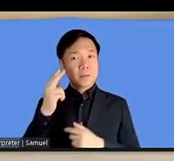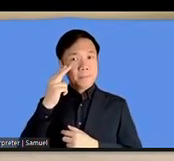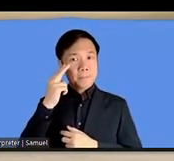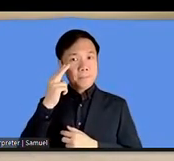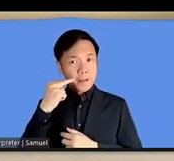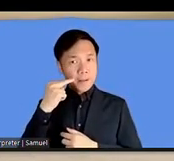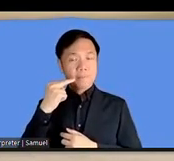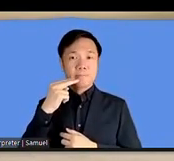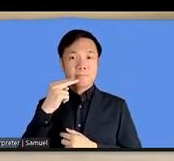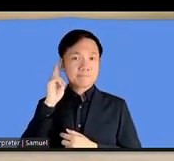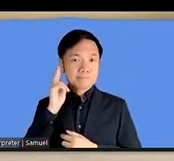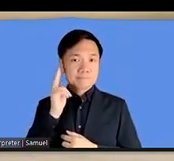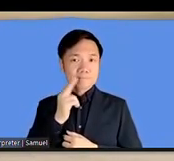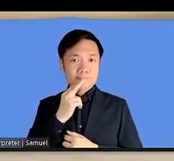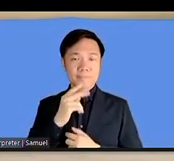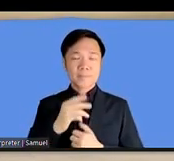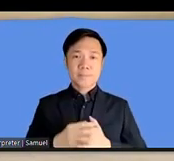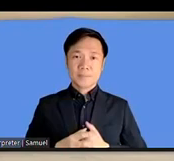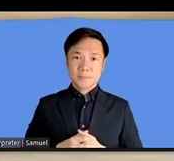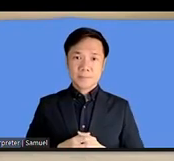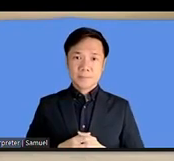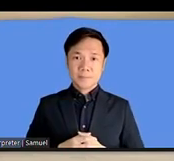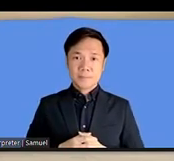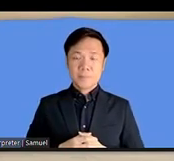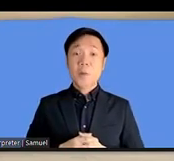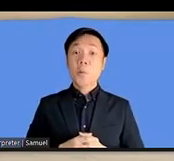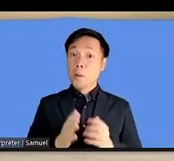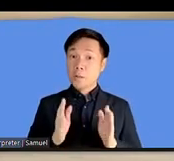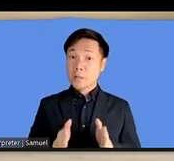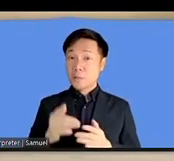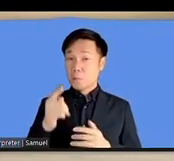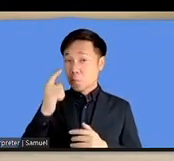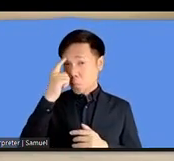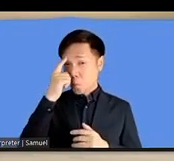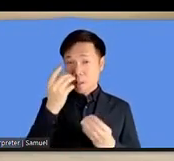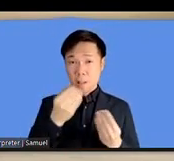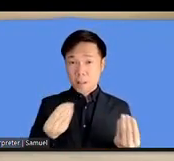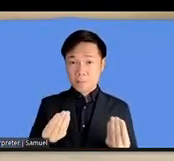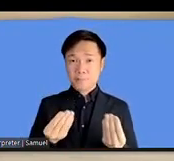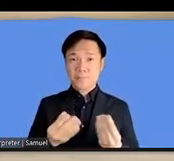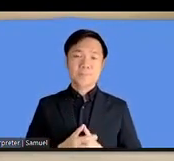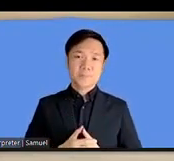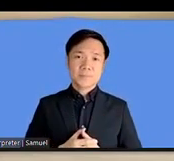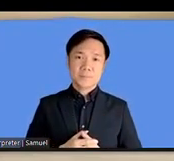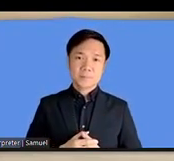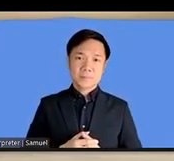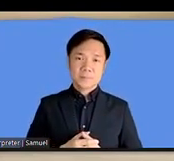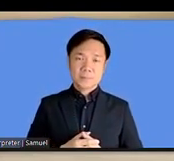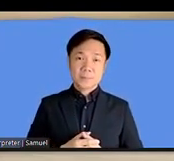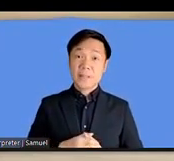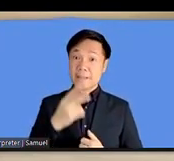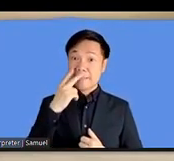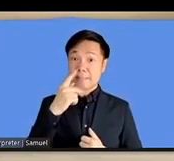hearing people the necessary consideration accommodations are summarized in guideline